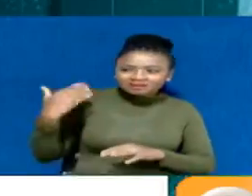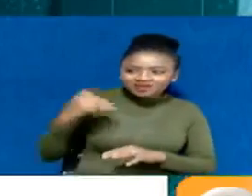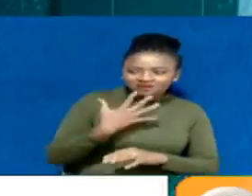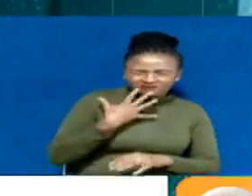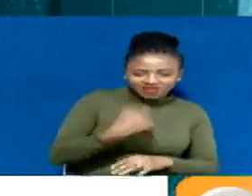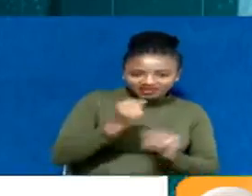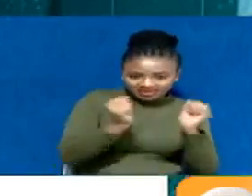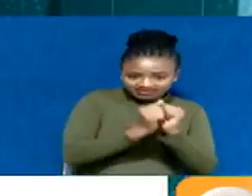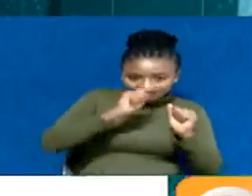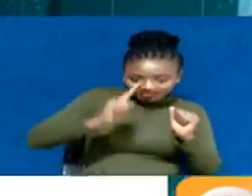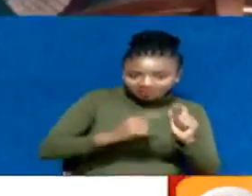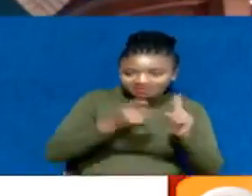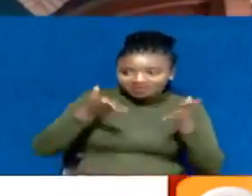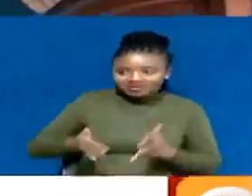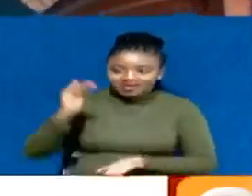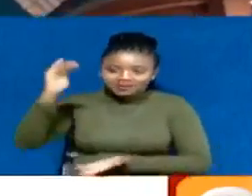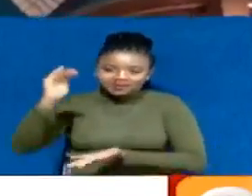at 510,000.